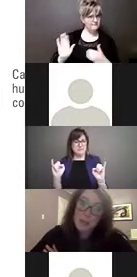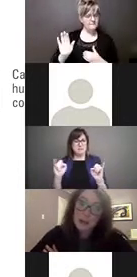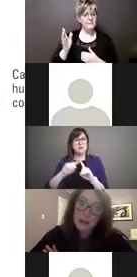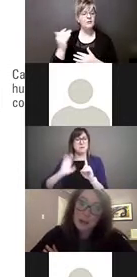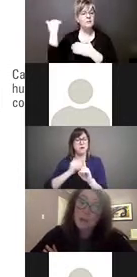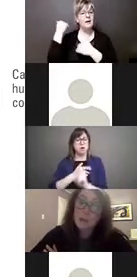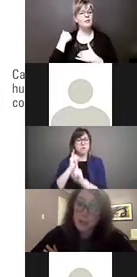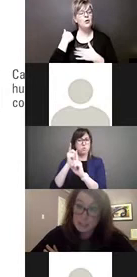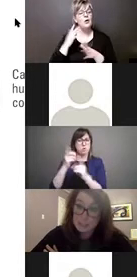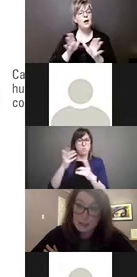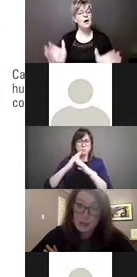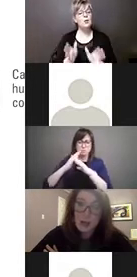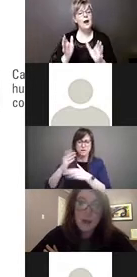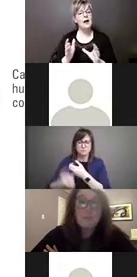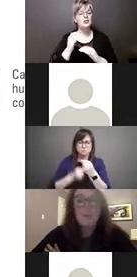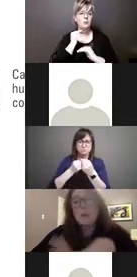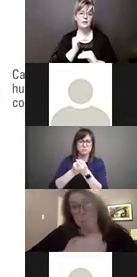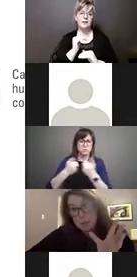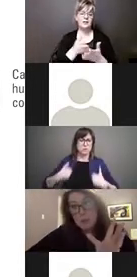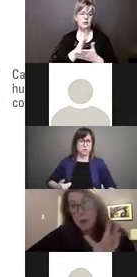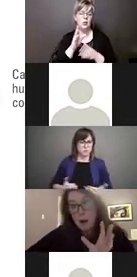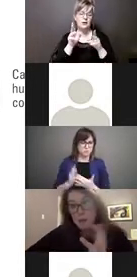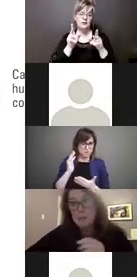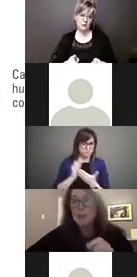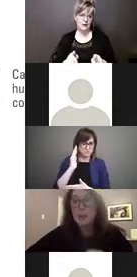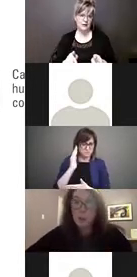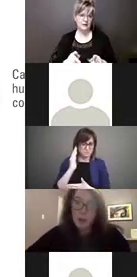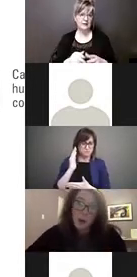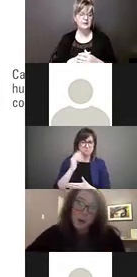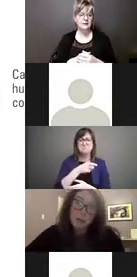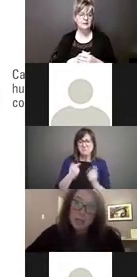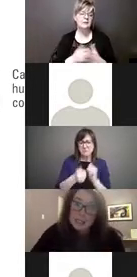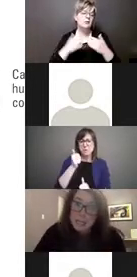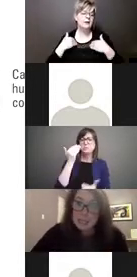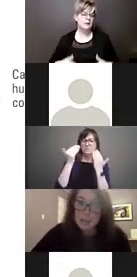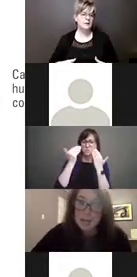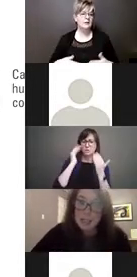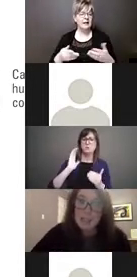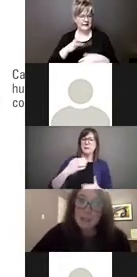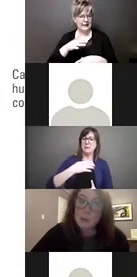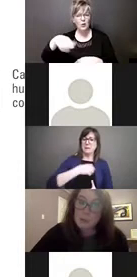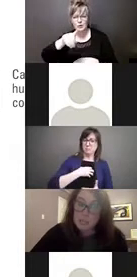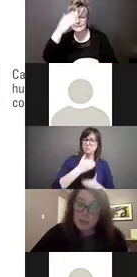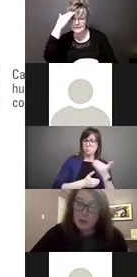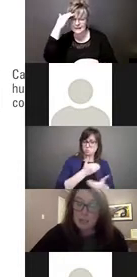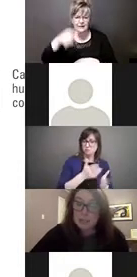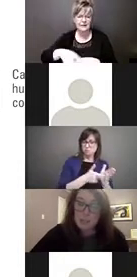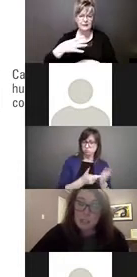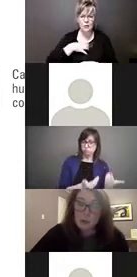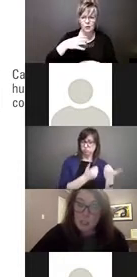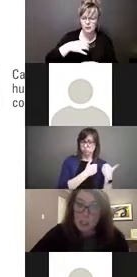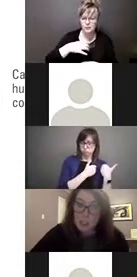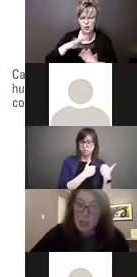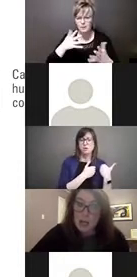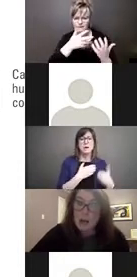protect human rights. Most people are familiar with our complaints handling mandates. So we receive complaints of